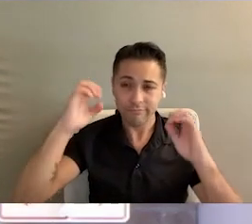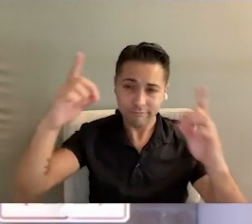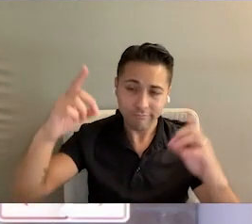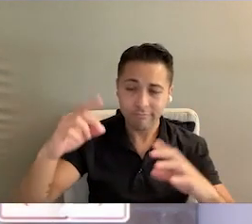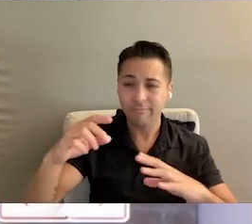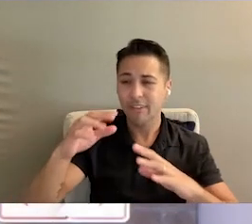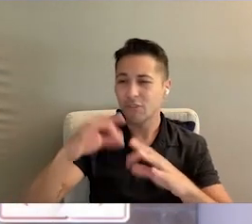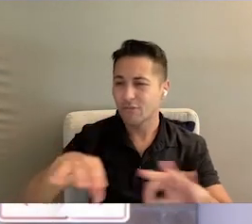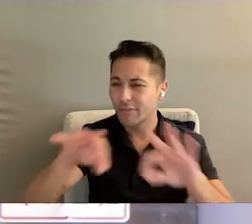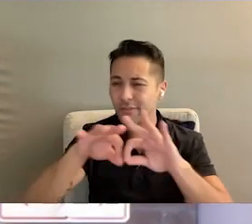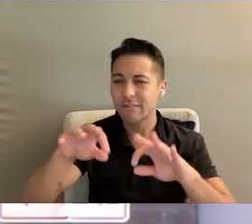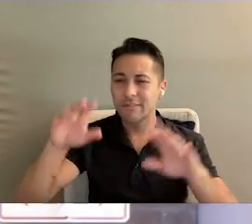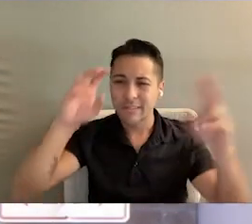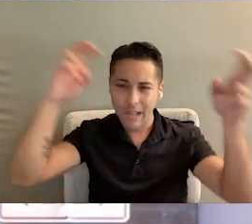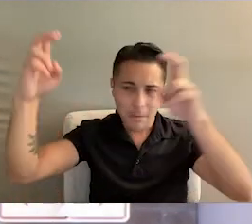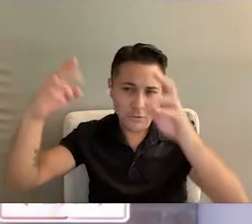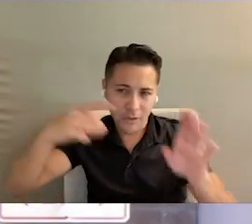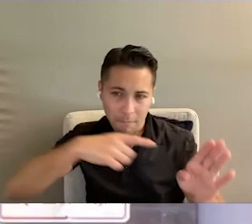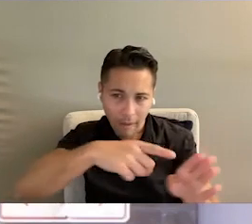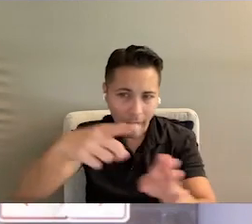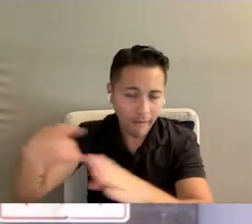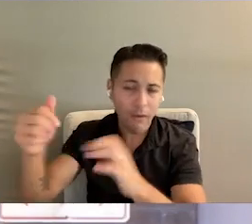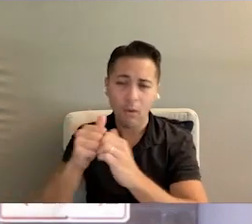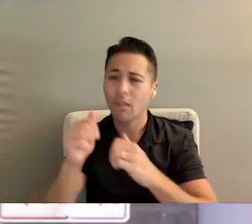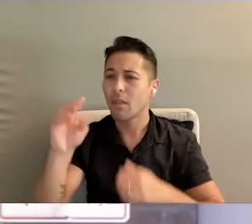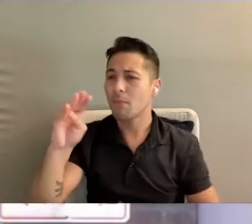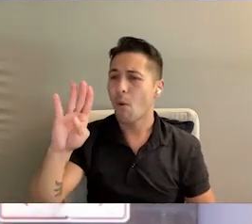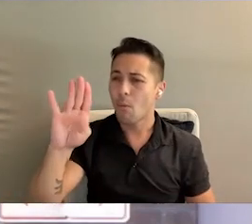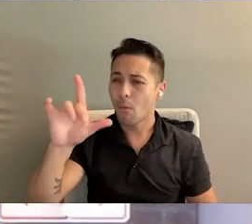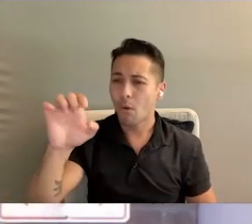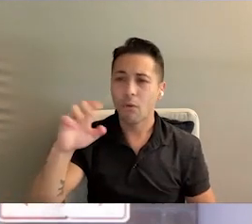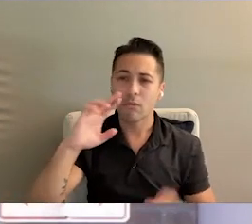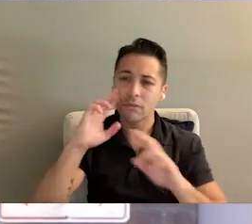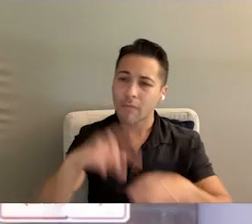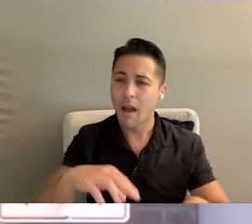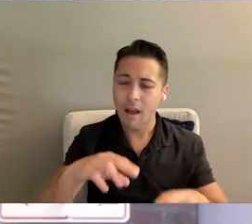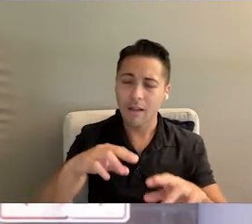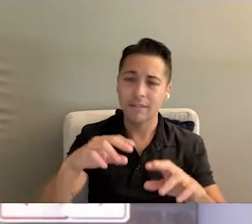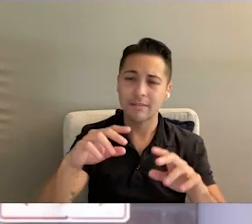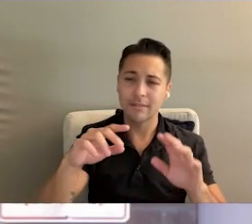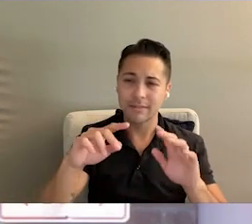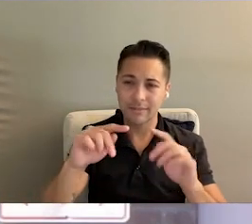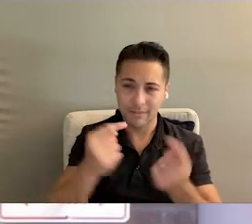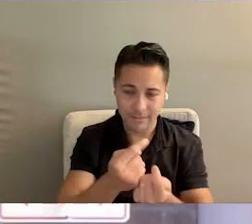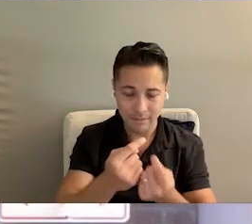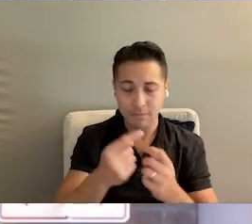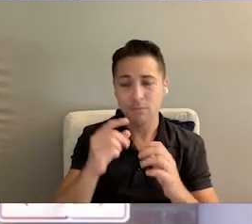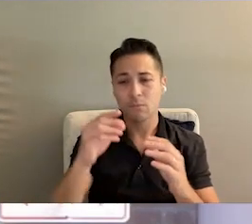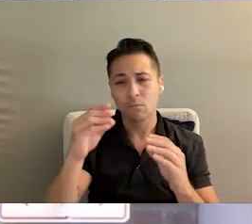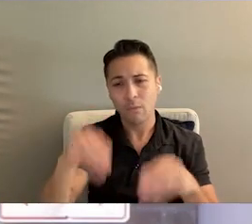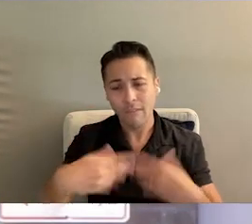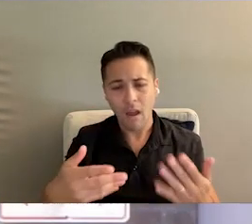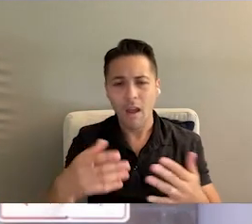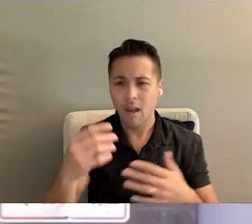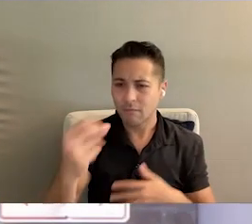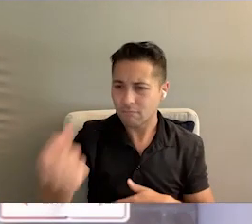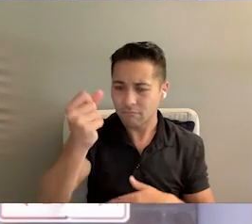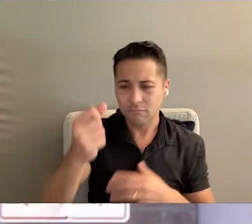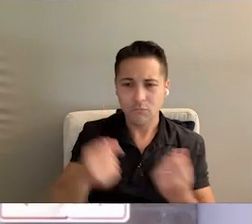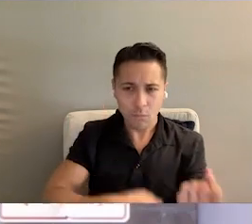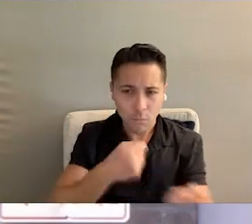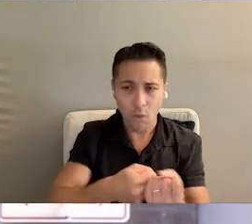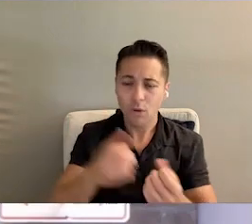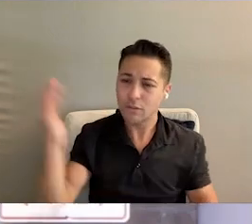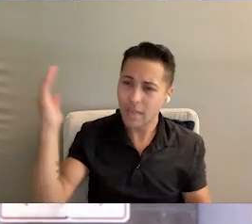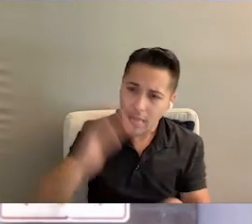and training as well as critical subject matter expertise within the mobile response teaming models to provide on-demand mental health crisis support